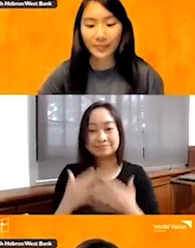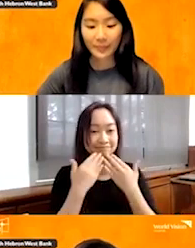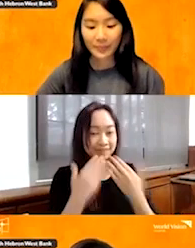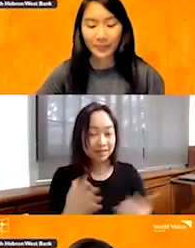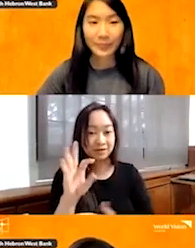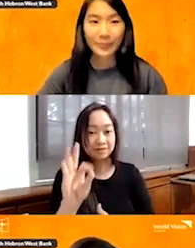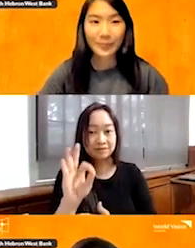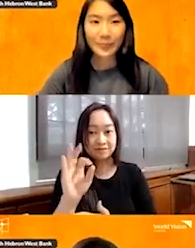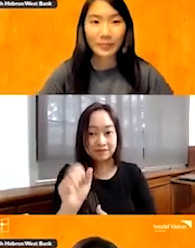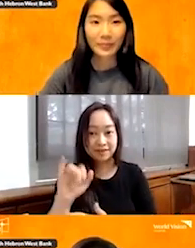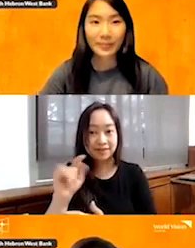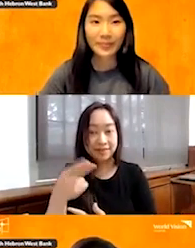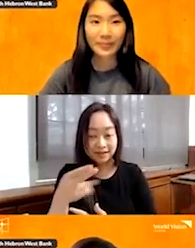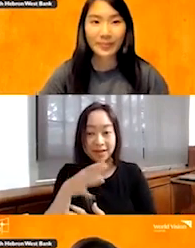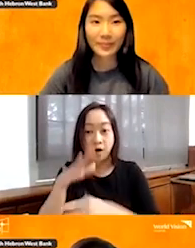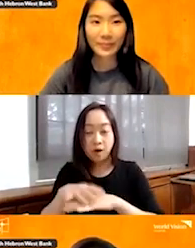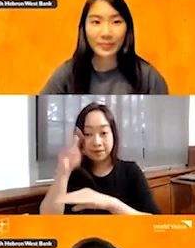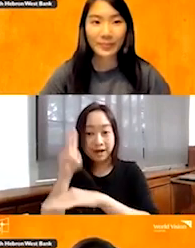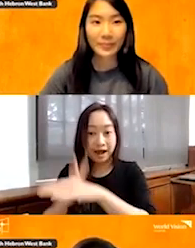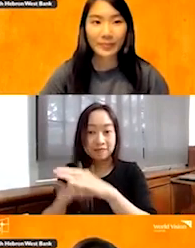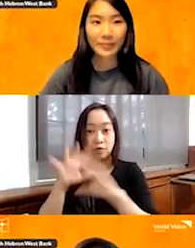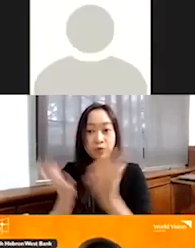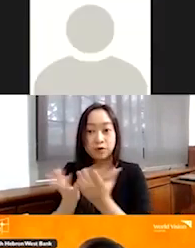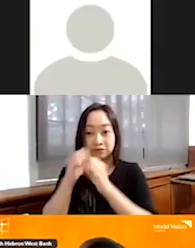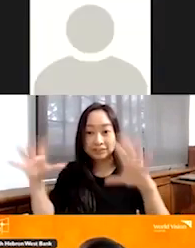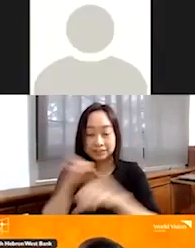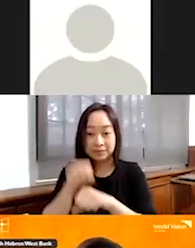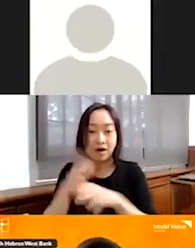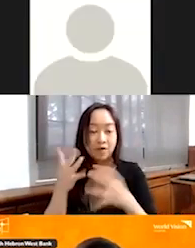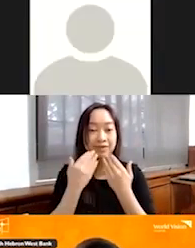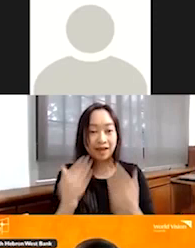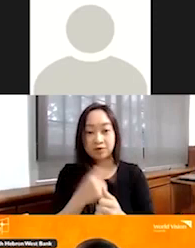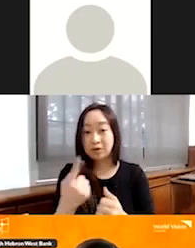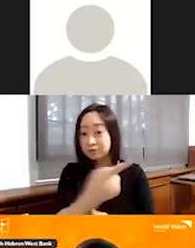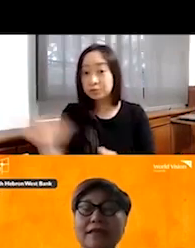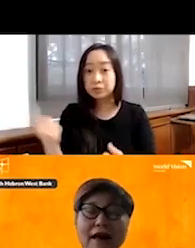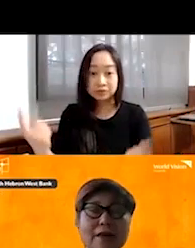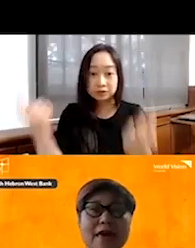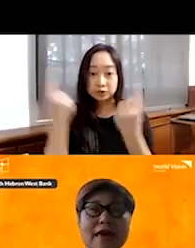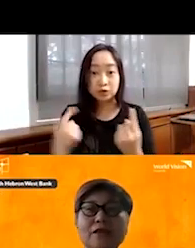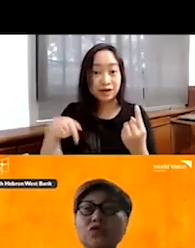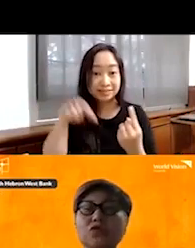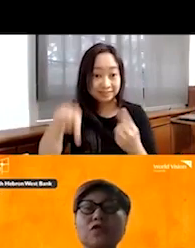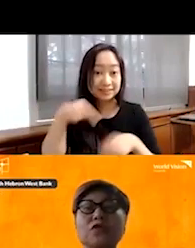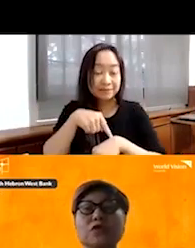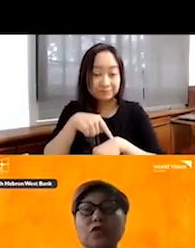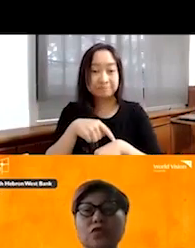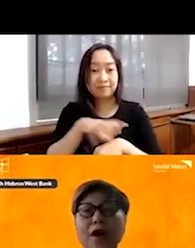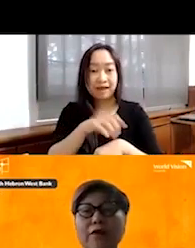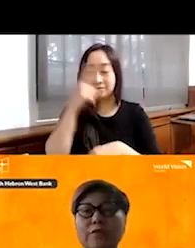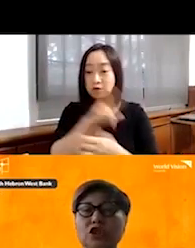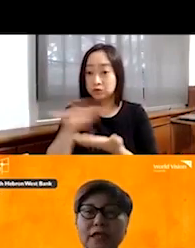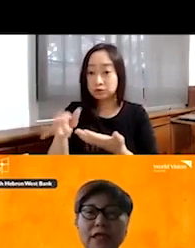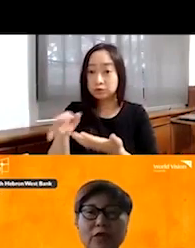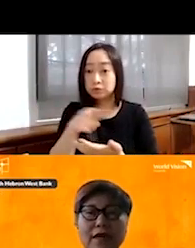Faye. On behalf of World Vision Singapore, just want to thank everyone who is joining us at this time, and also for those of